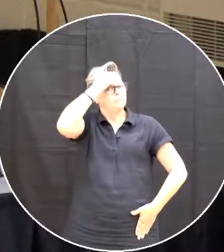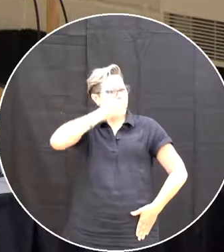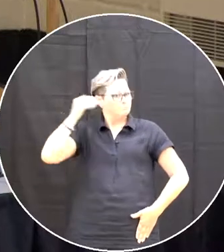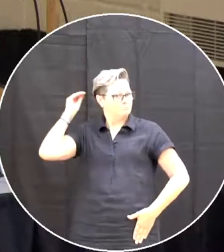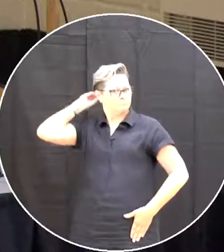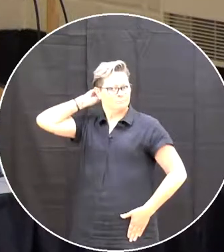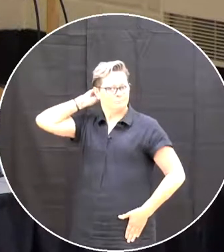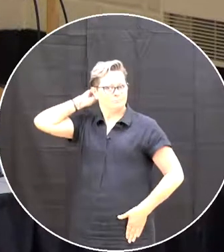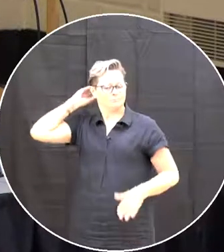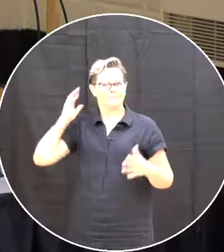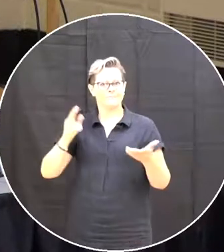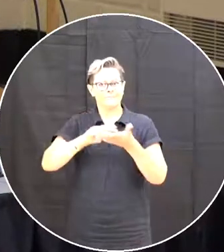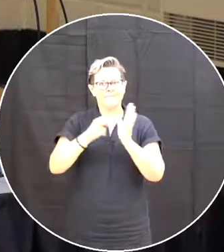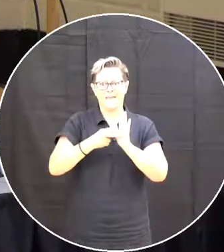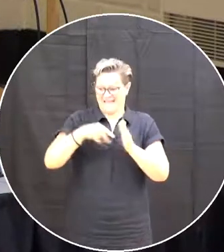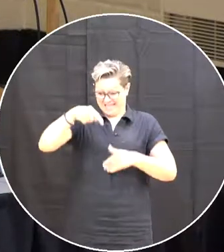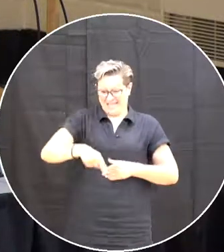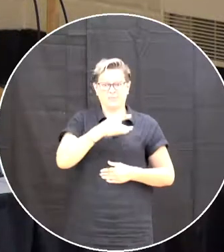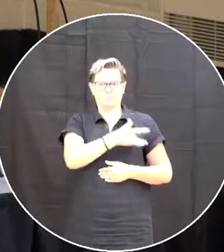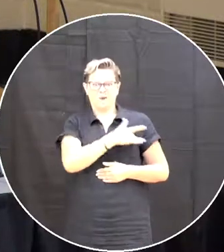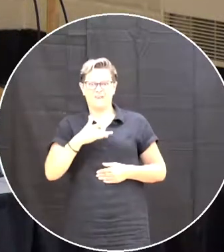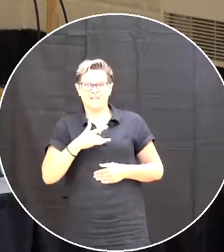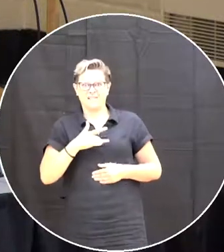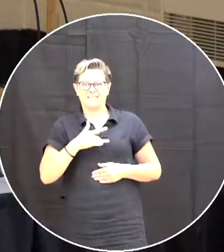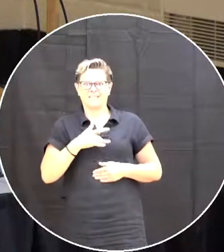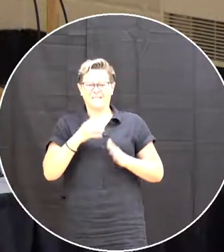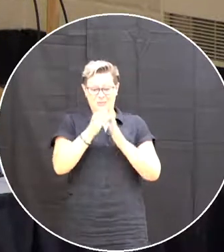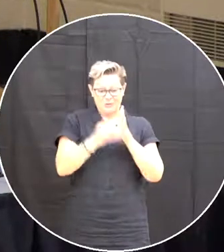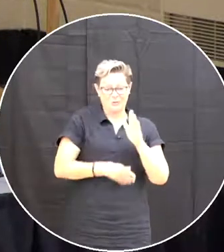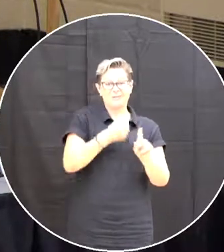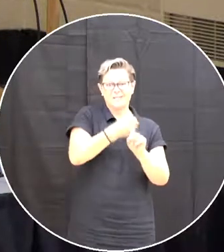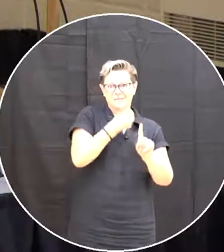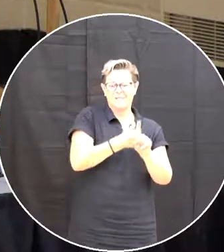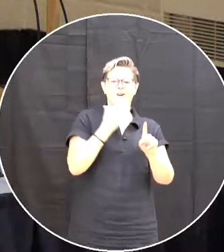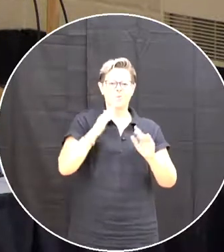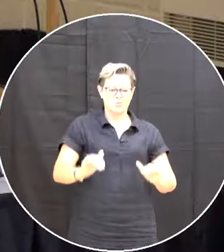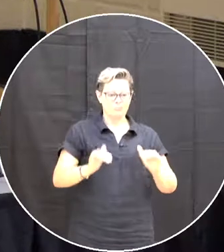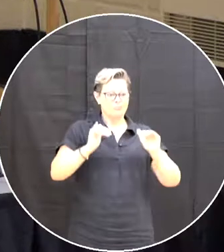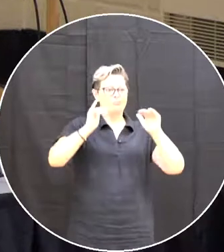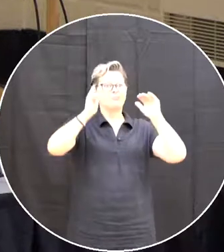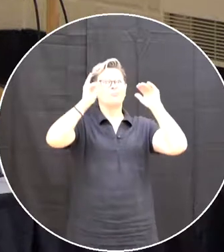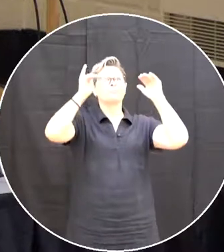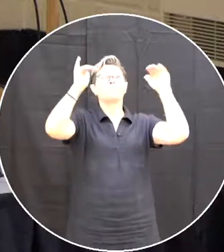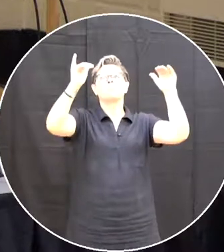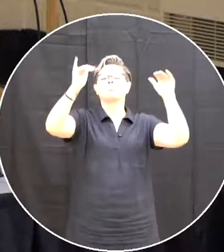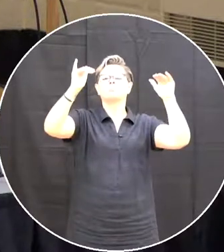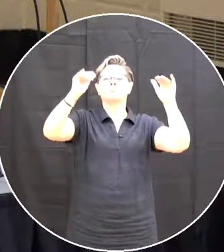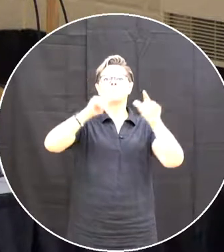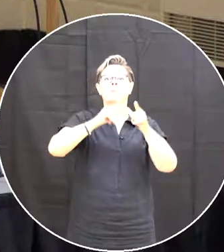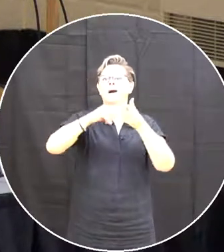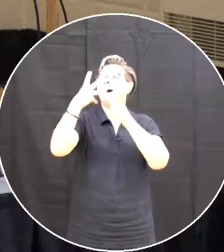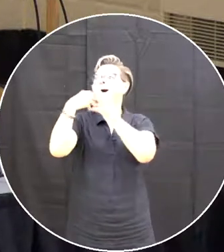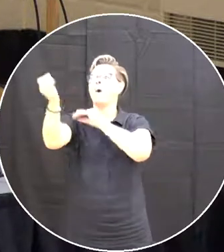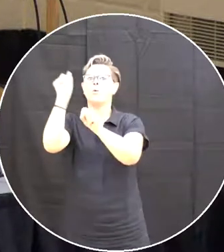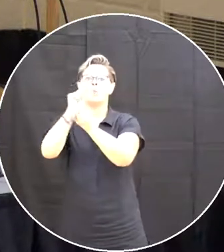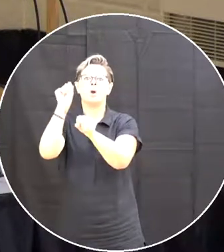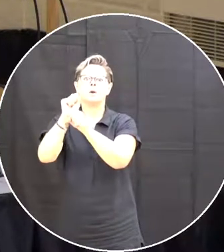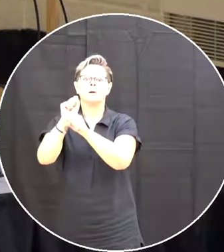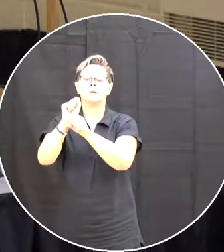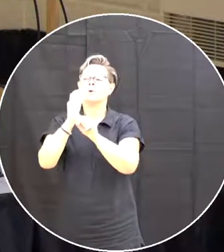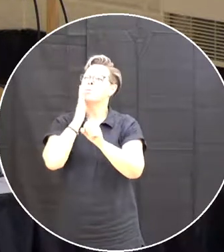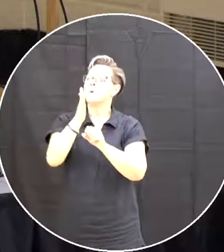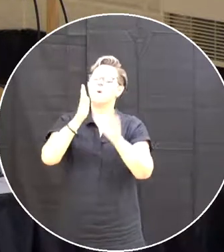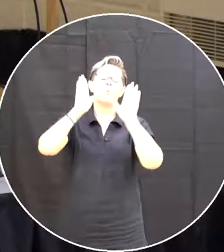Individuals In this province Who will be able to lead Into the future And Uh Make this province The very place Best